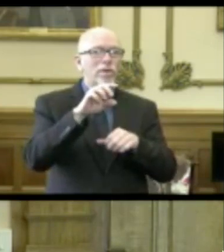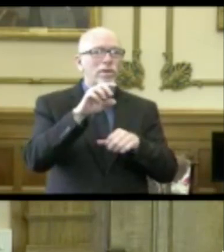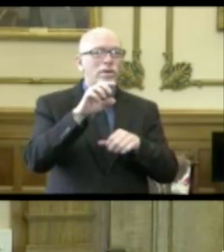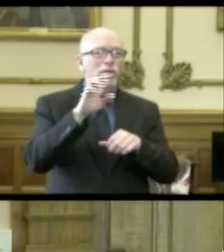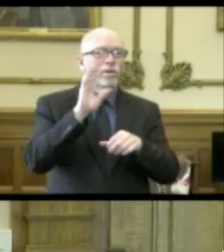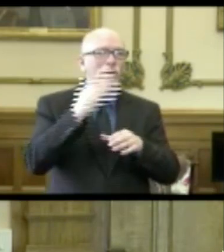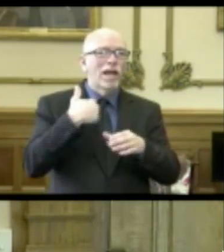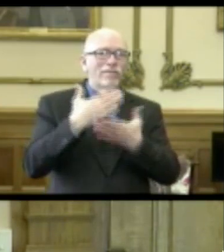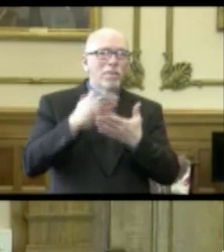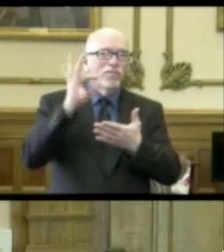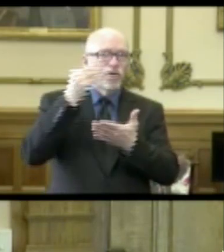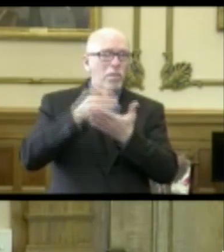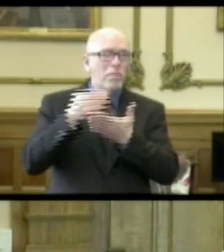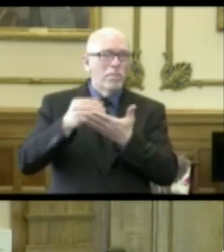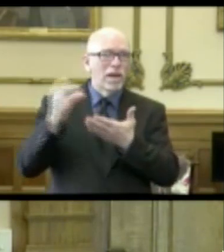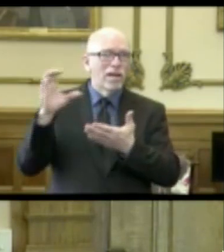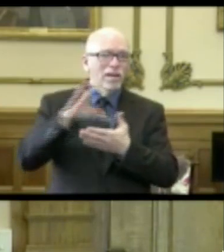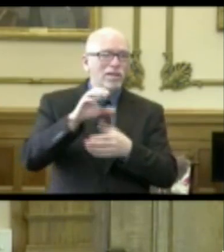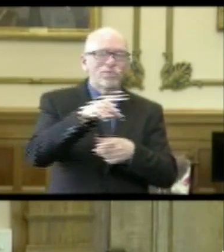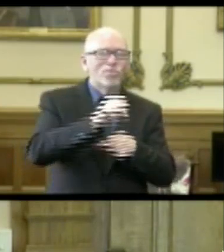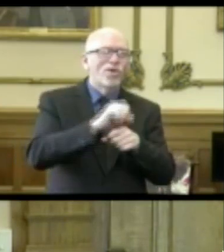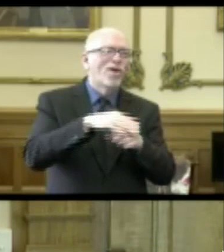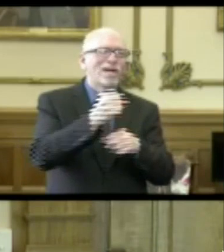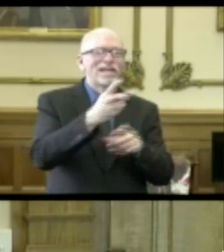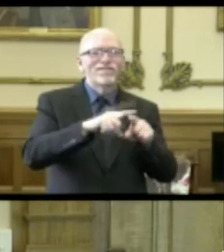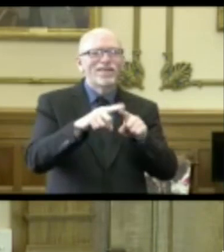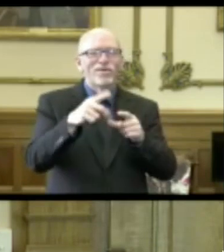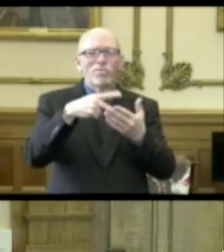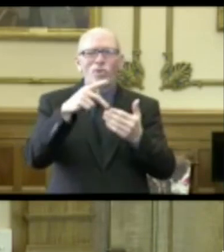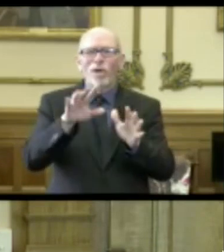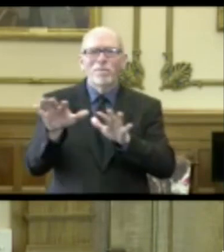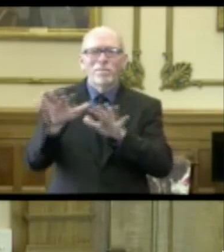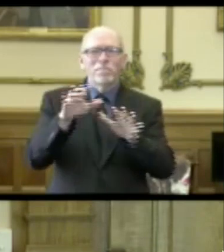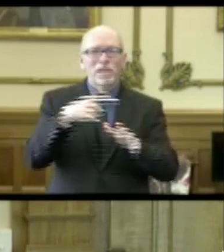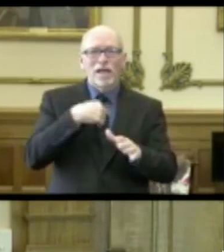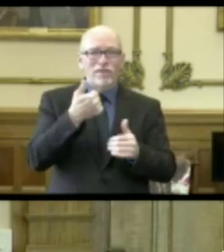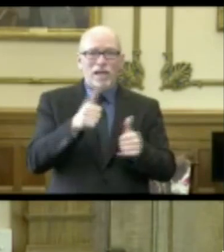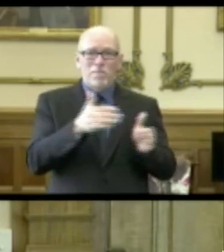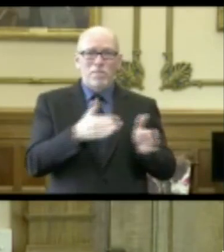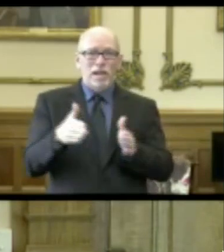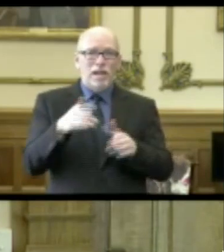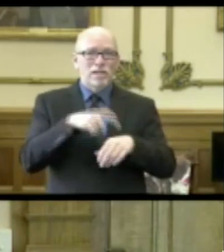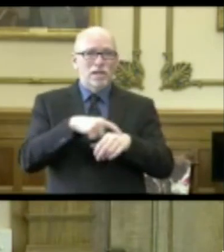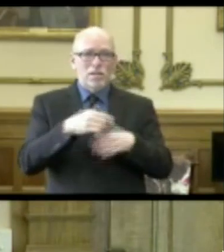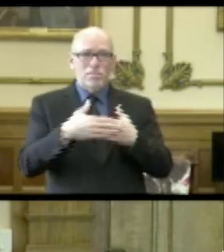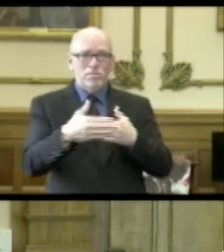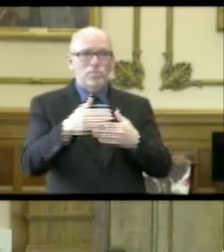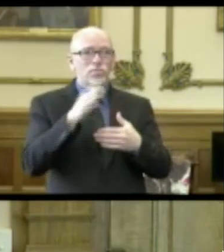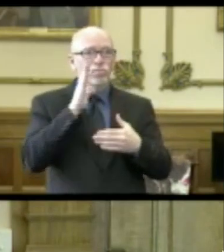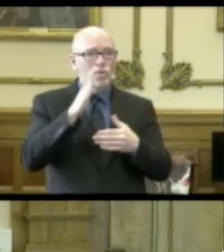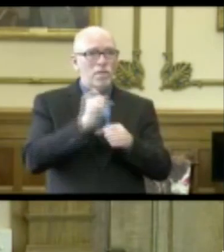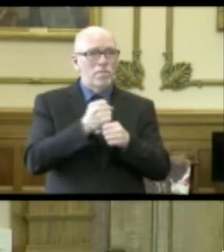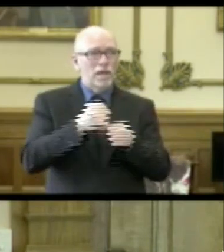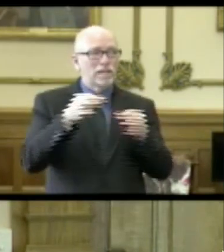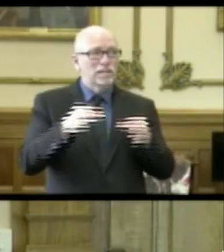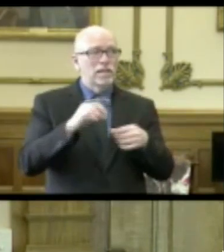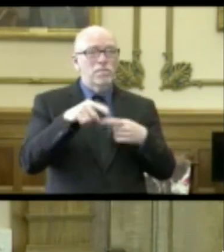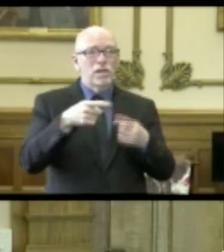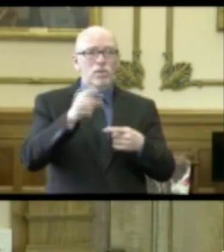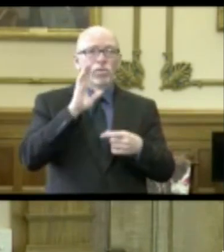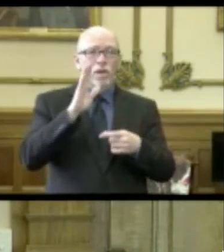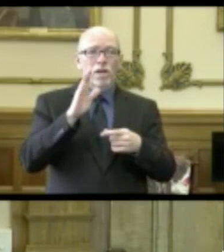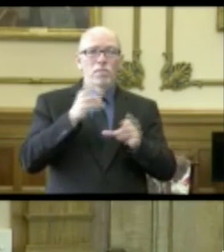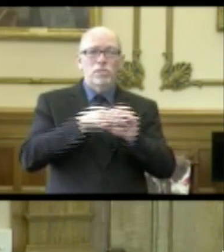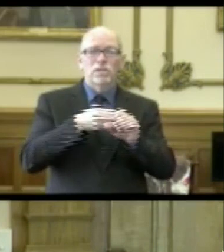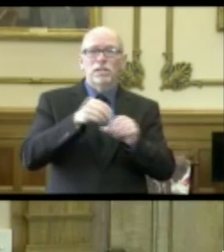up some of the federal money. I know you folks have been working on a number of different things. Number one, is there any plan anytime soon for you to make a decision on whether Indiana